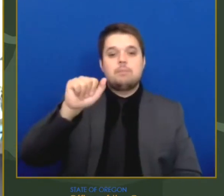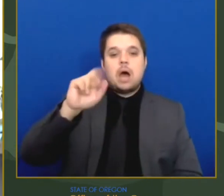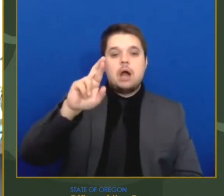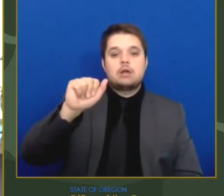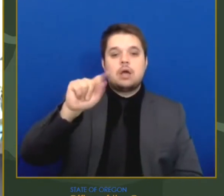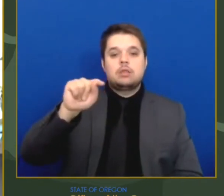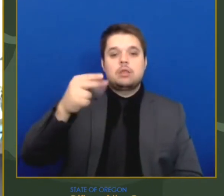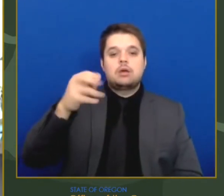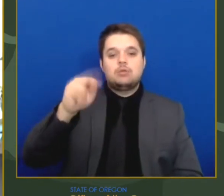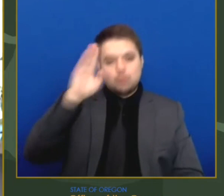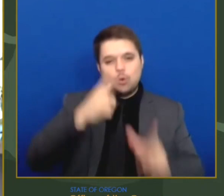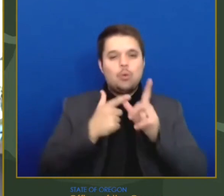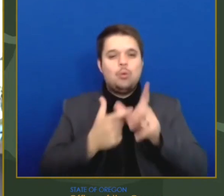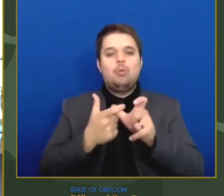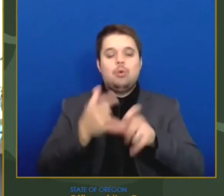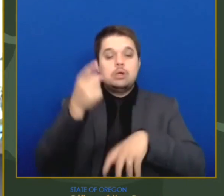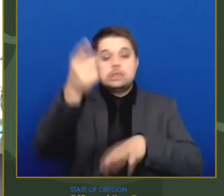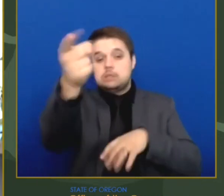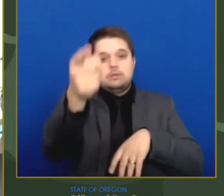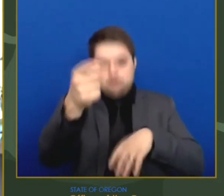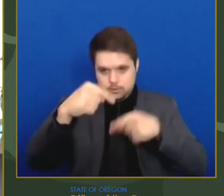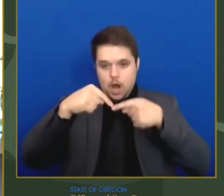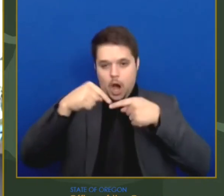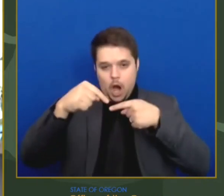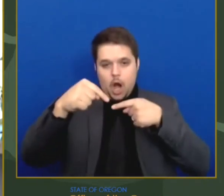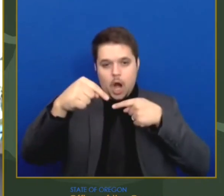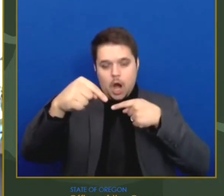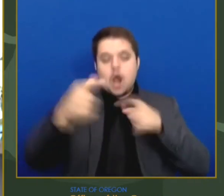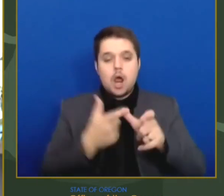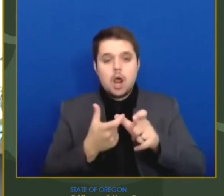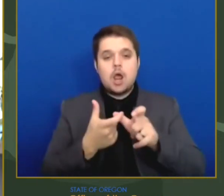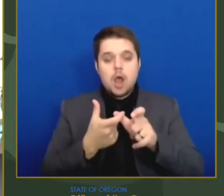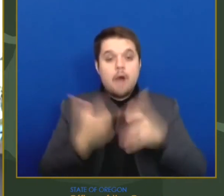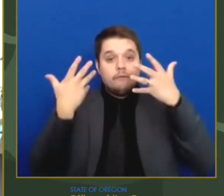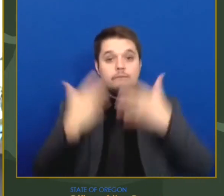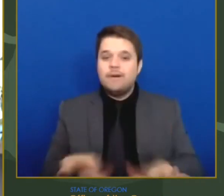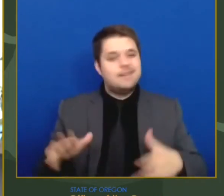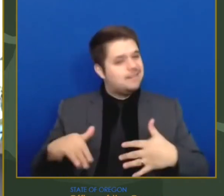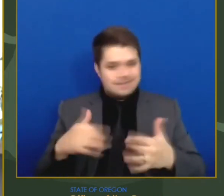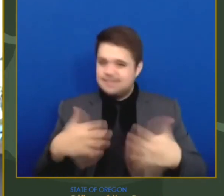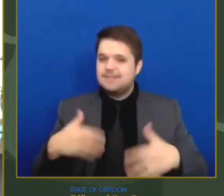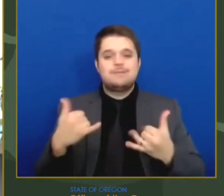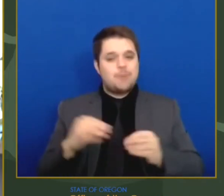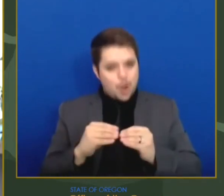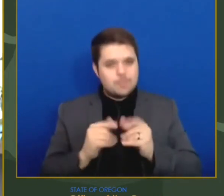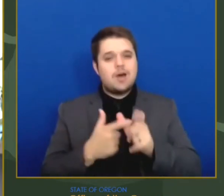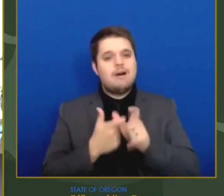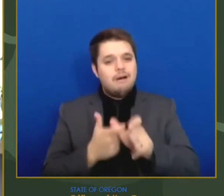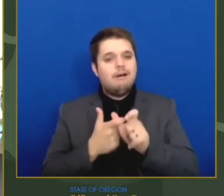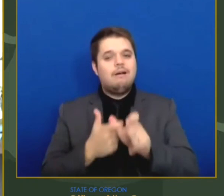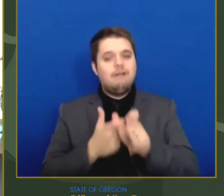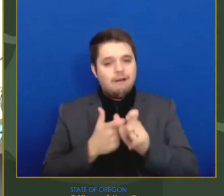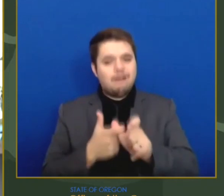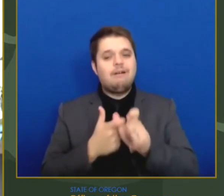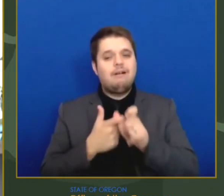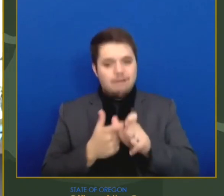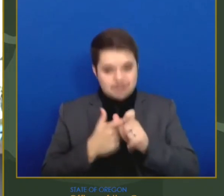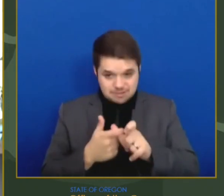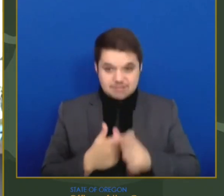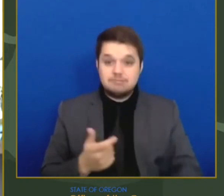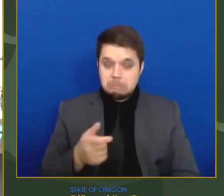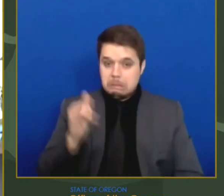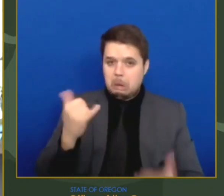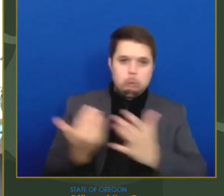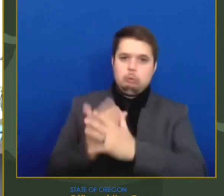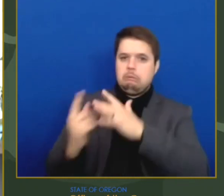This is especially true, as new and potentially more contagious virus variants continue